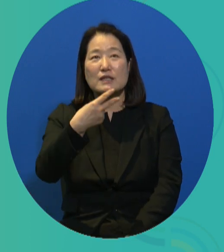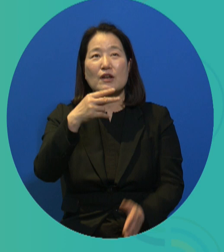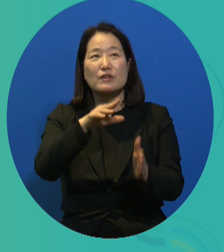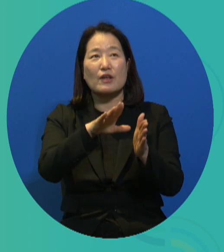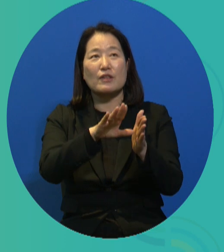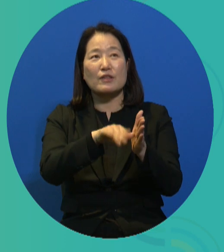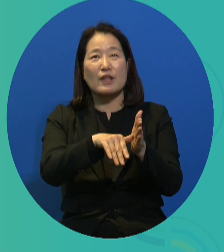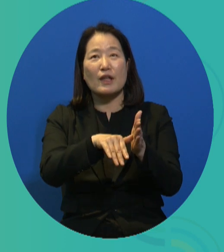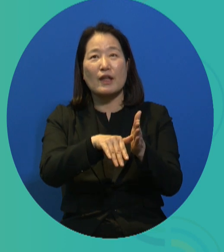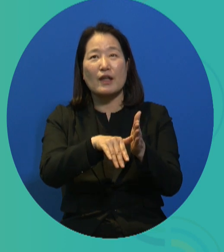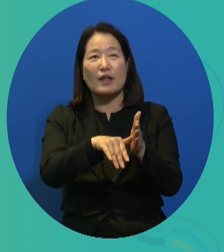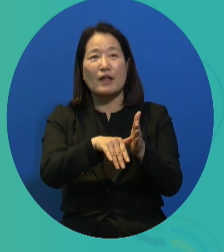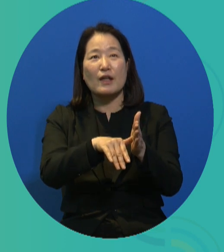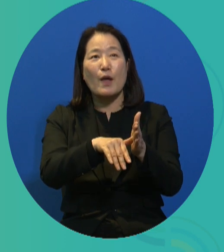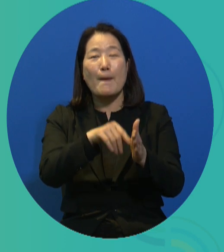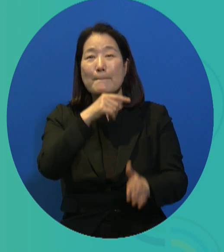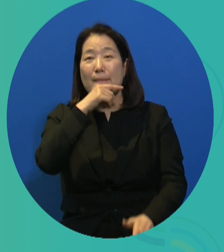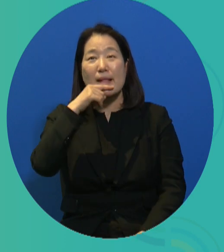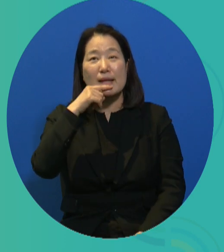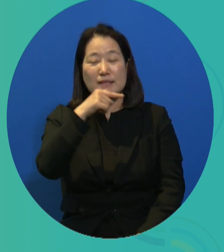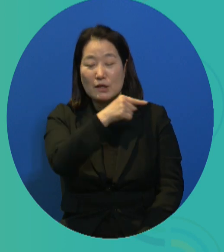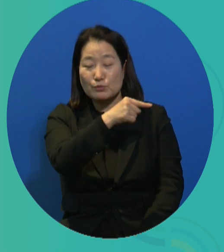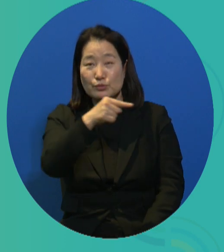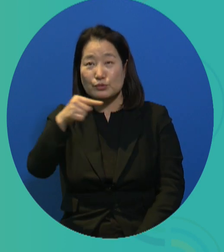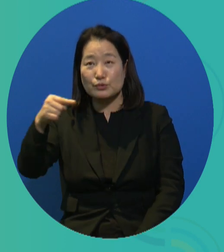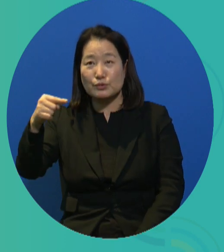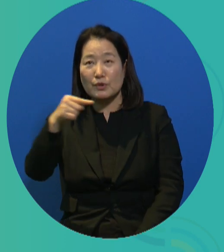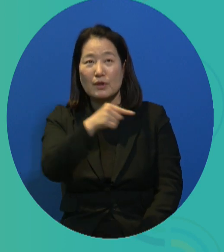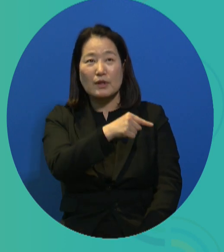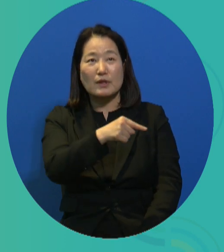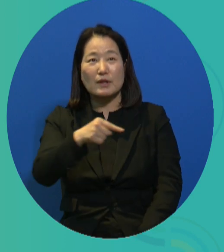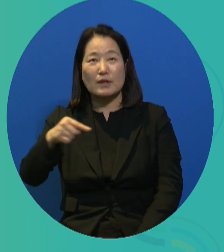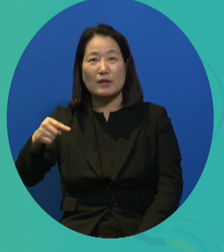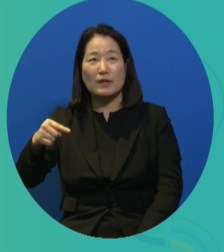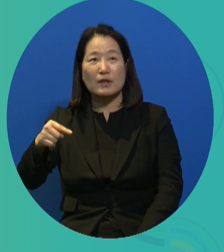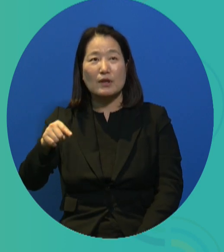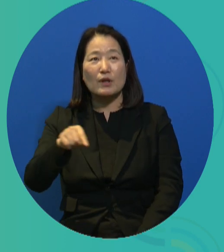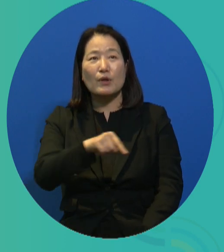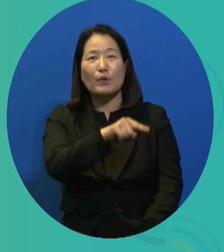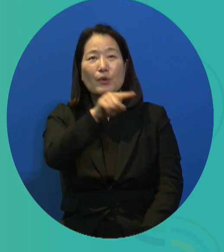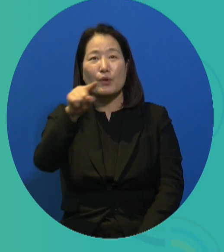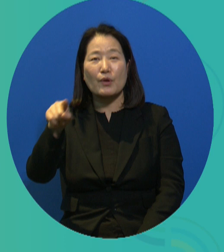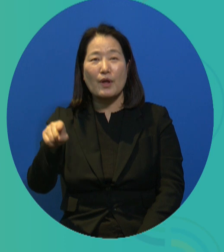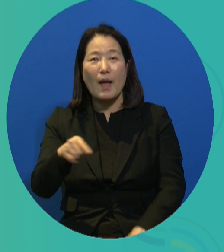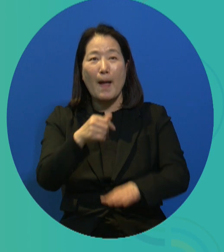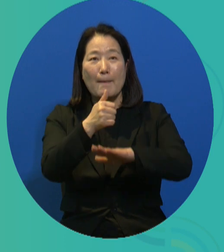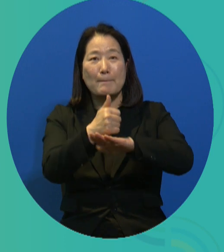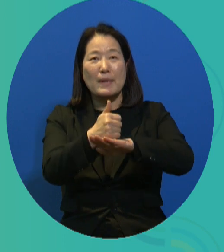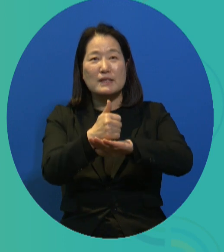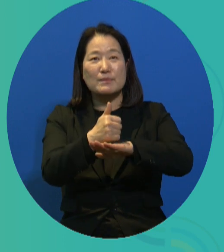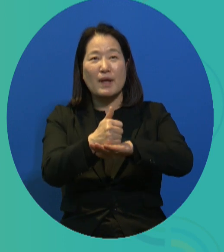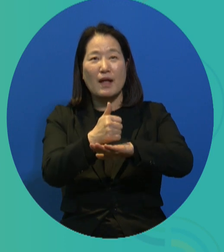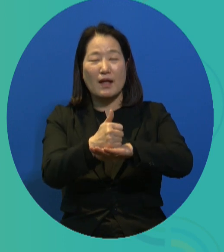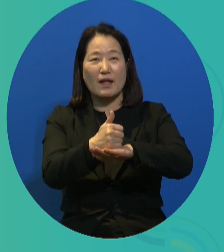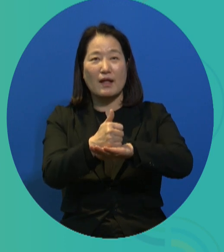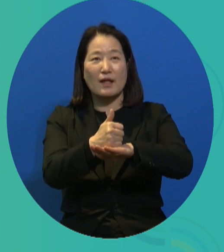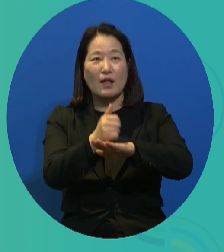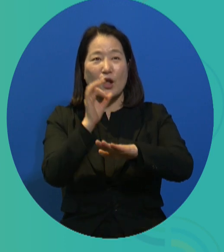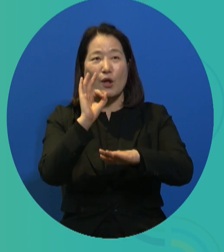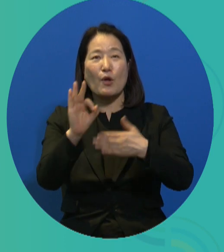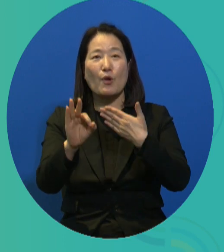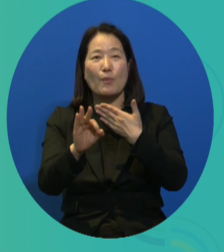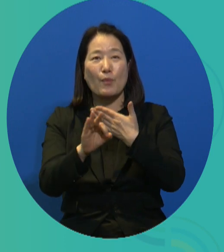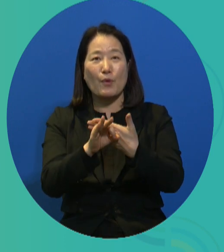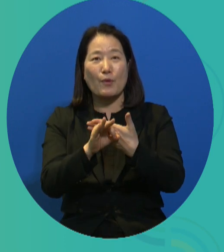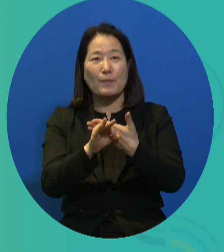The English language version came out in 2000. You would see the red underlined areas there. It says in the last sentence